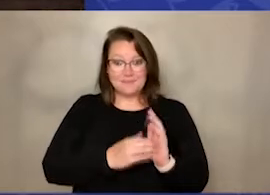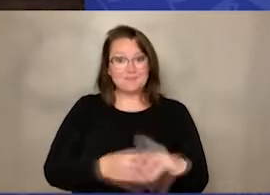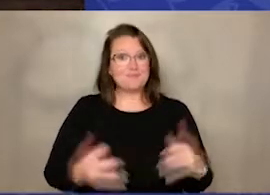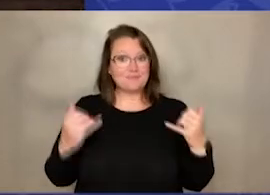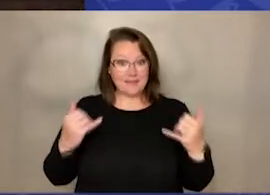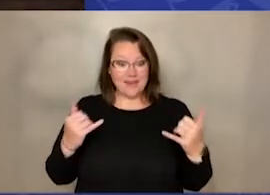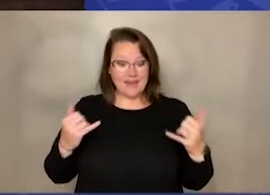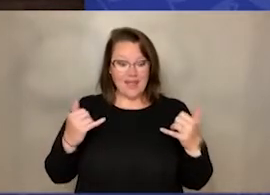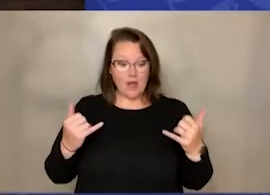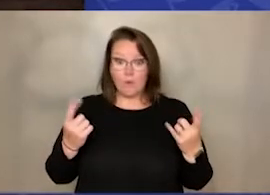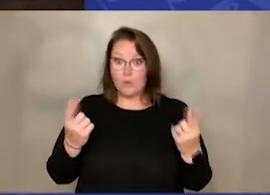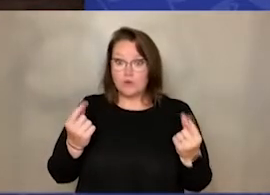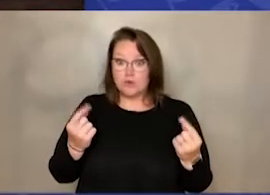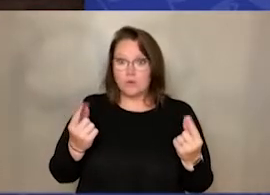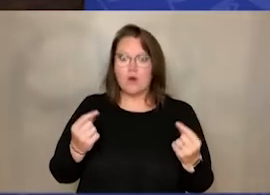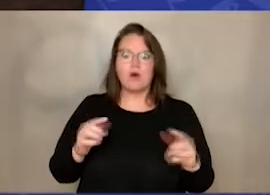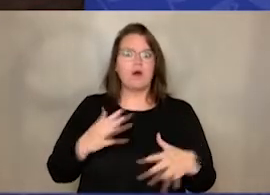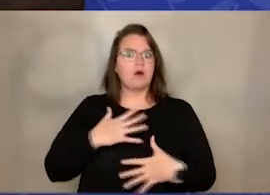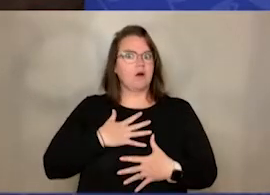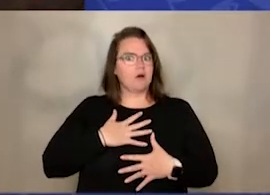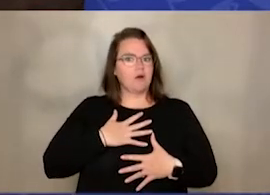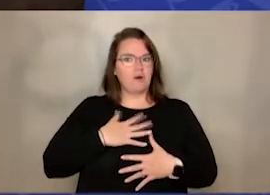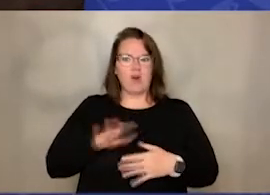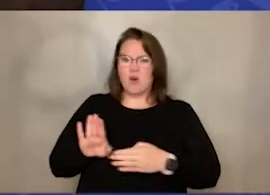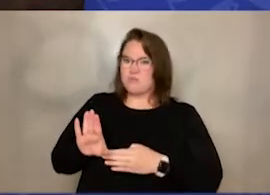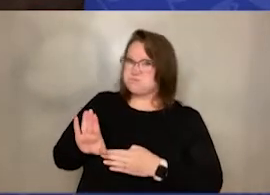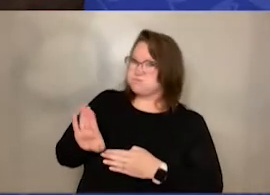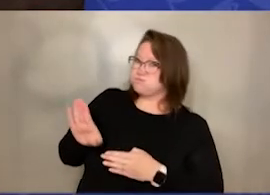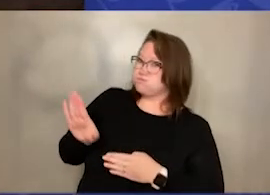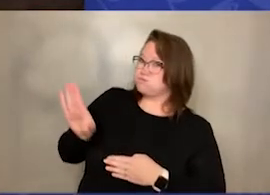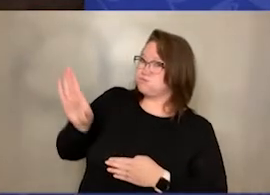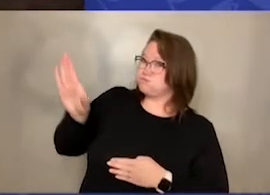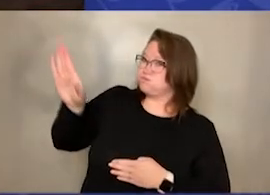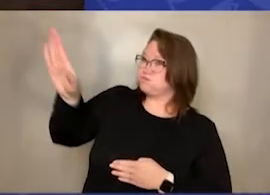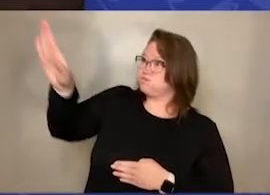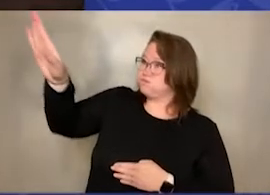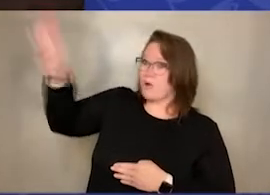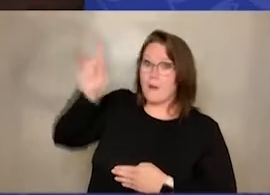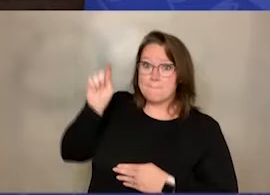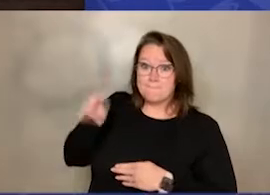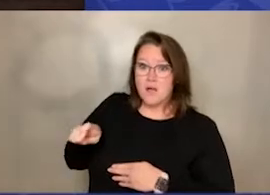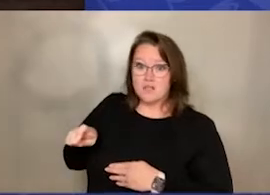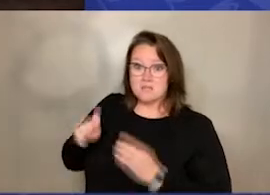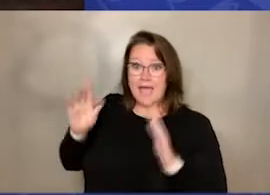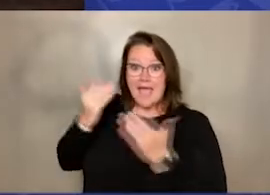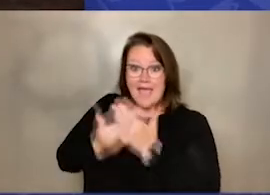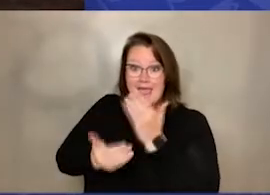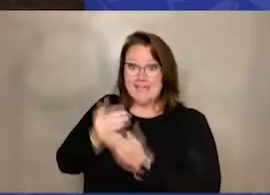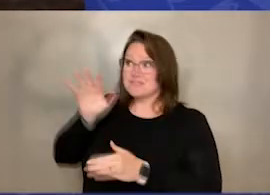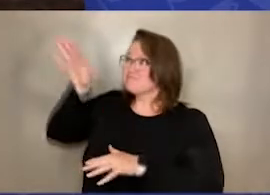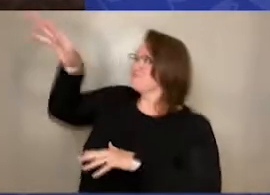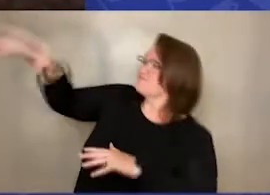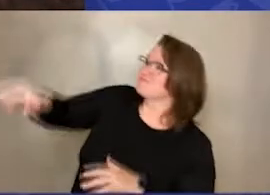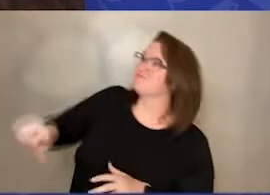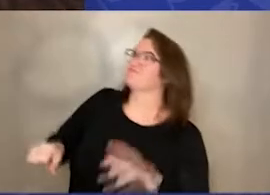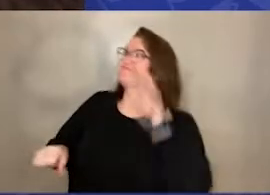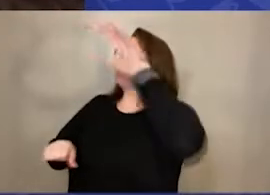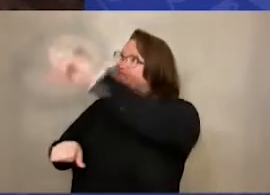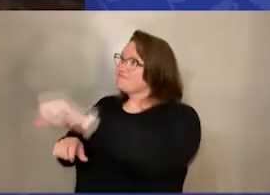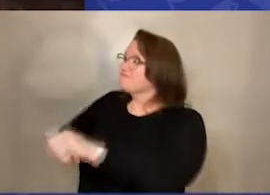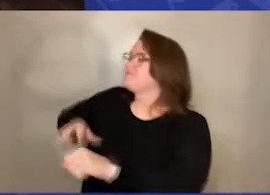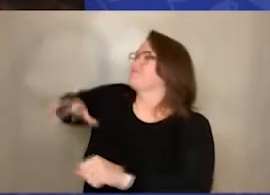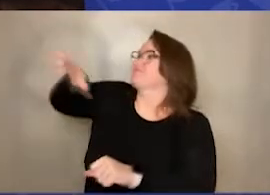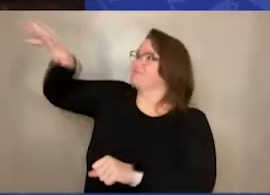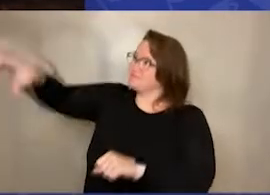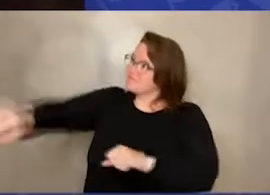we're going, oh, we've got a steep mountain to climb, and we're going to use our hands. We're reaching up, reaching